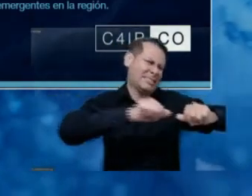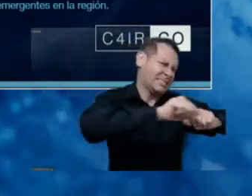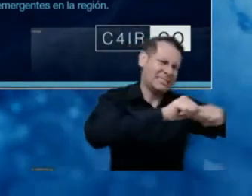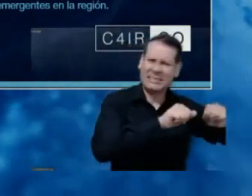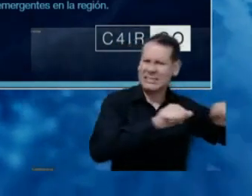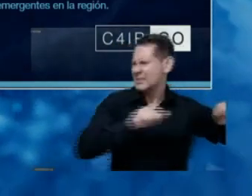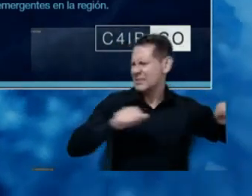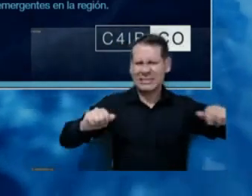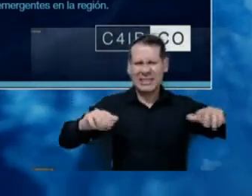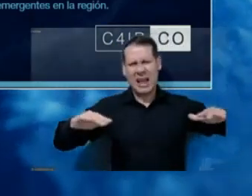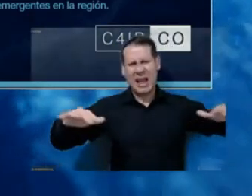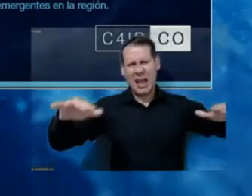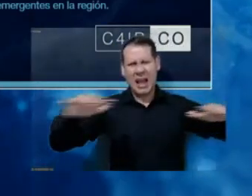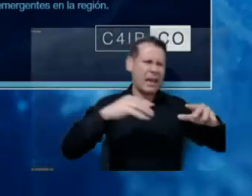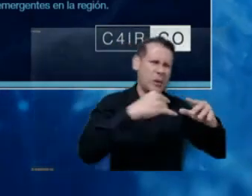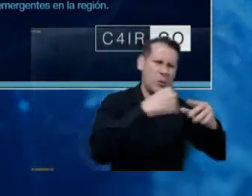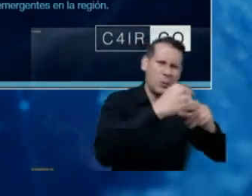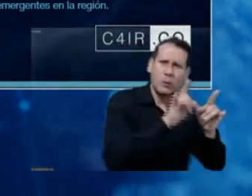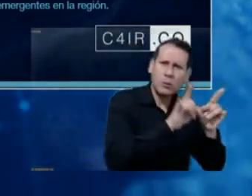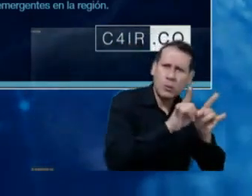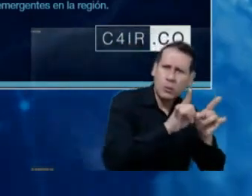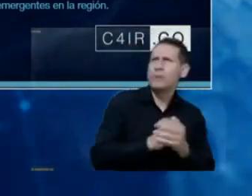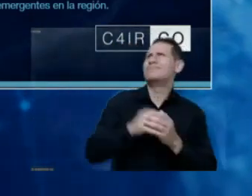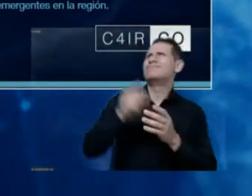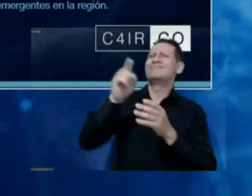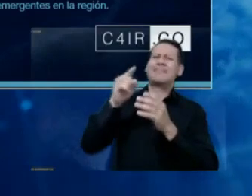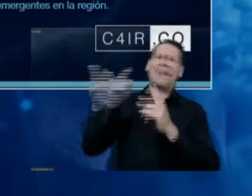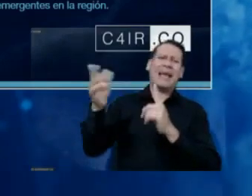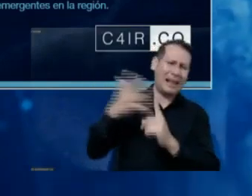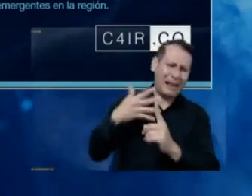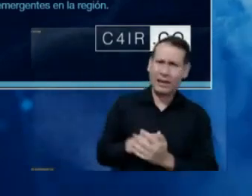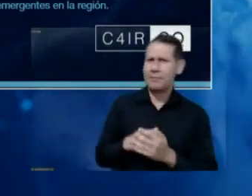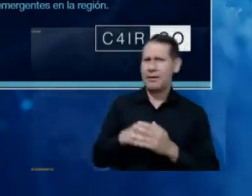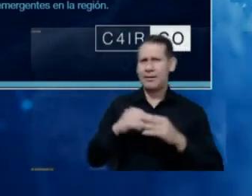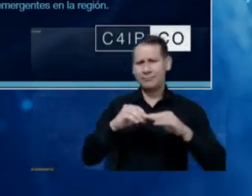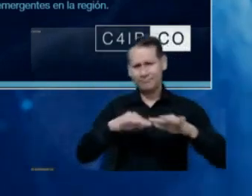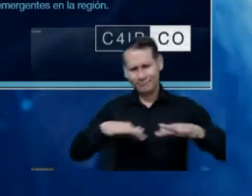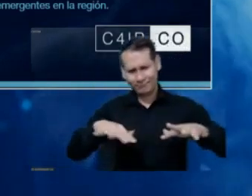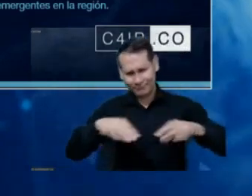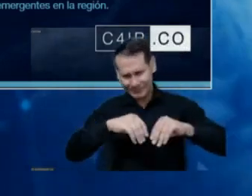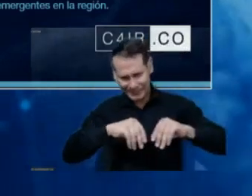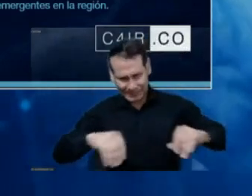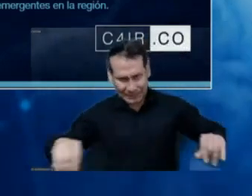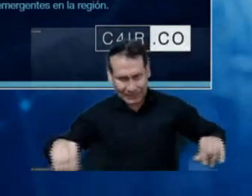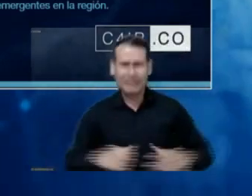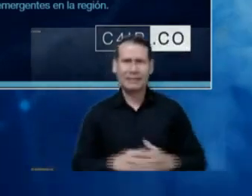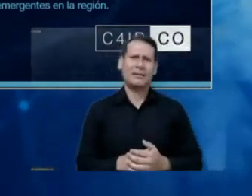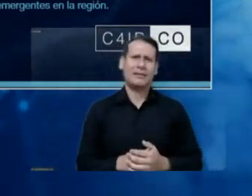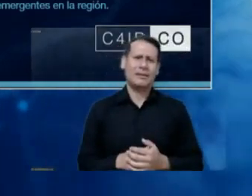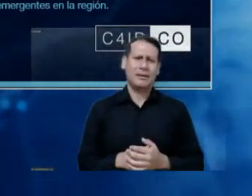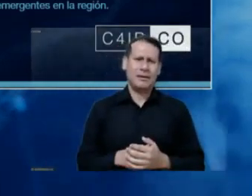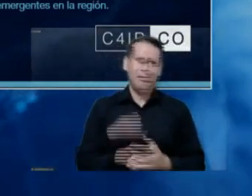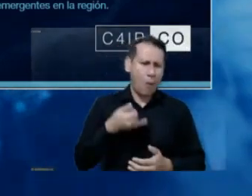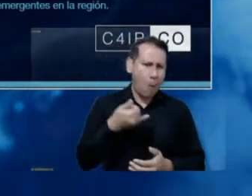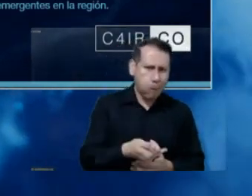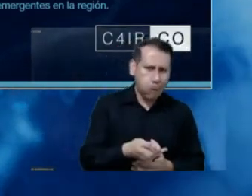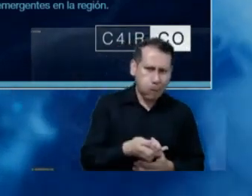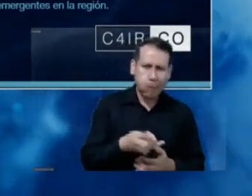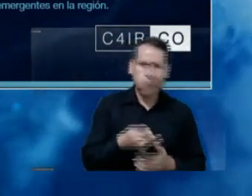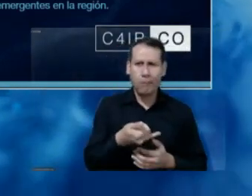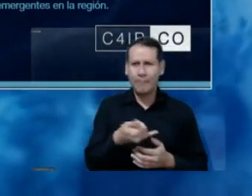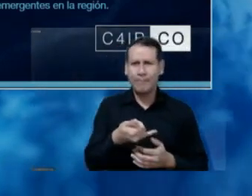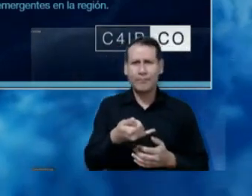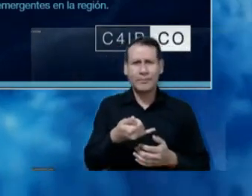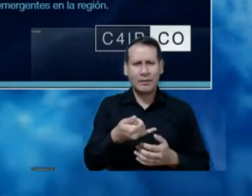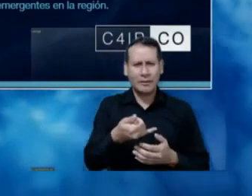points. And then IoT, we capture information about the land, the ground, the atmosphere, the climate, and